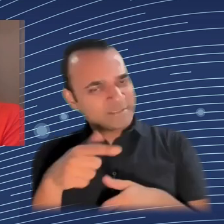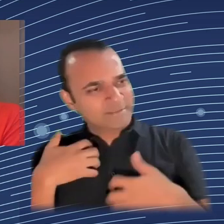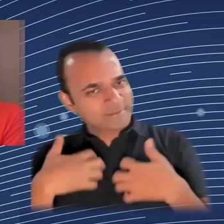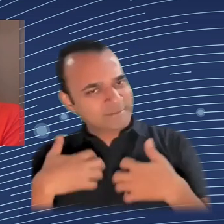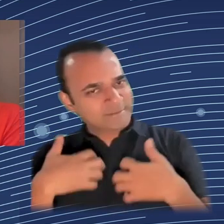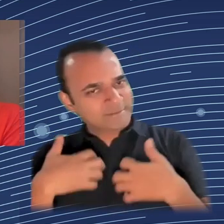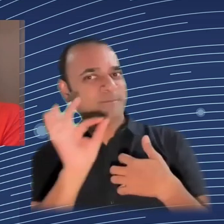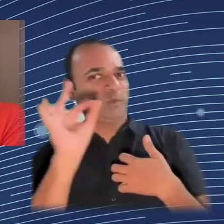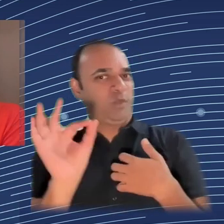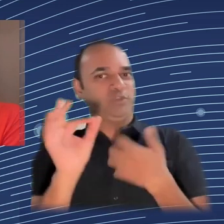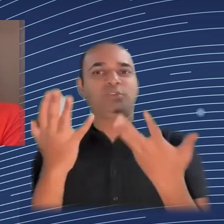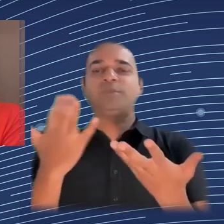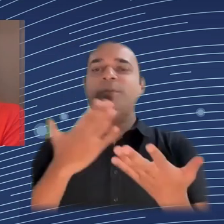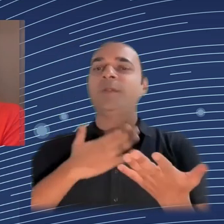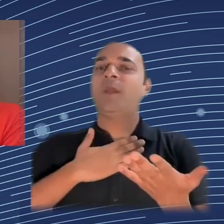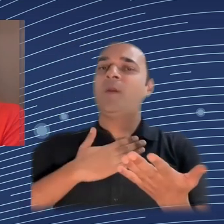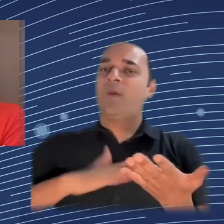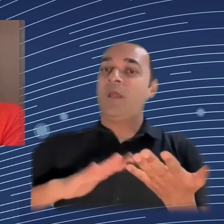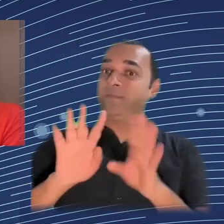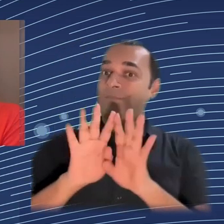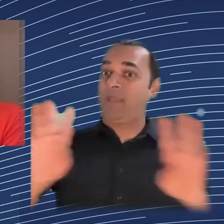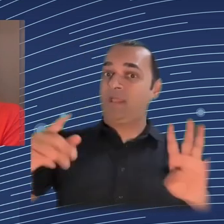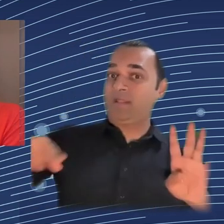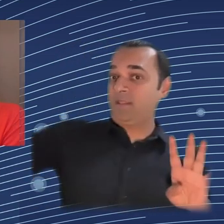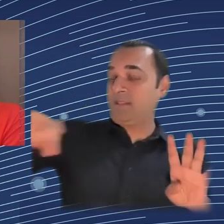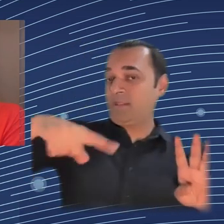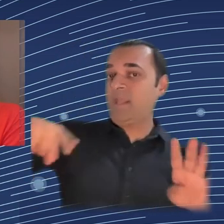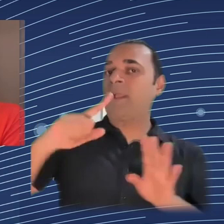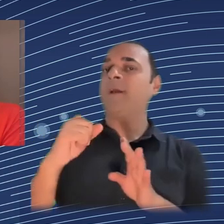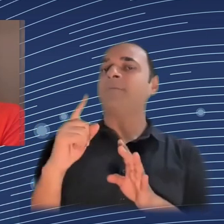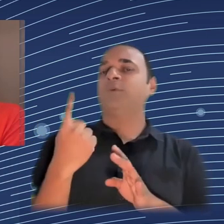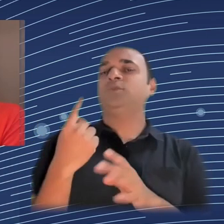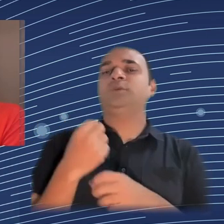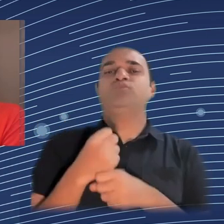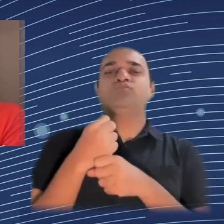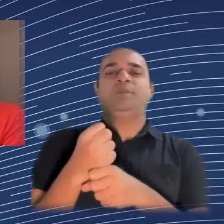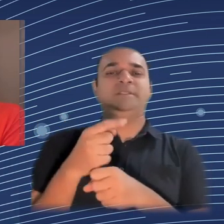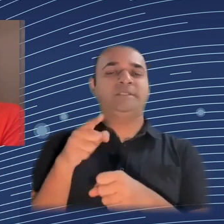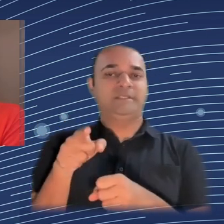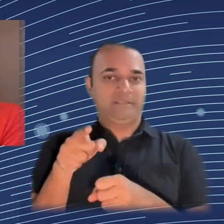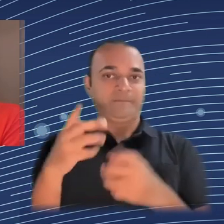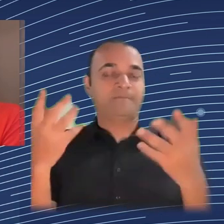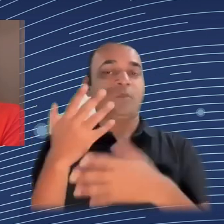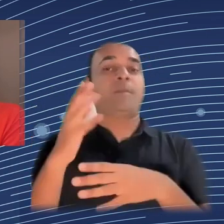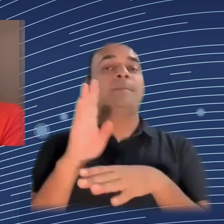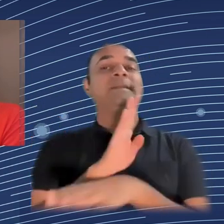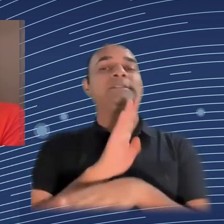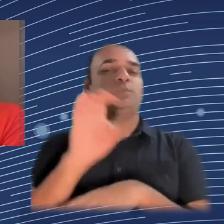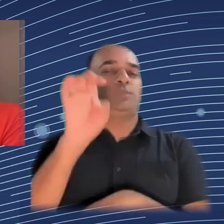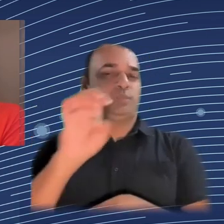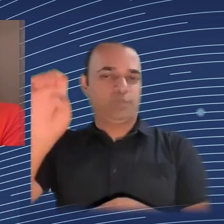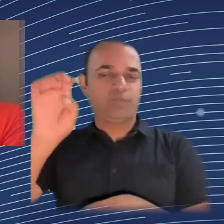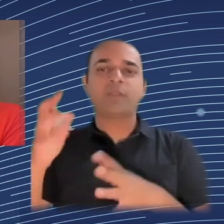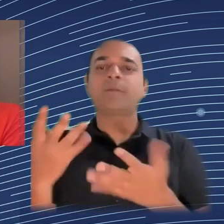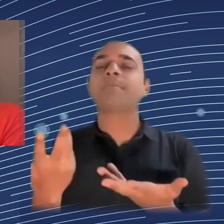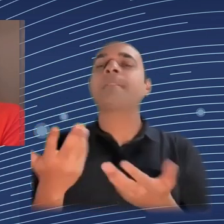have vis-à-vis AI providers, big tech, if you will, although, of course, it's not exactly the same.